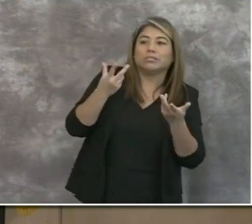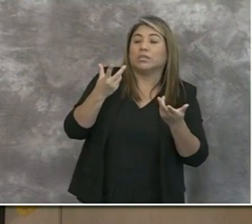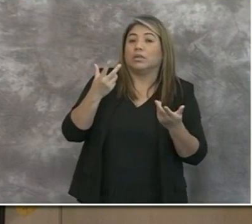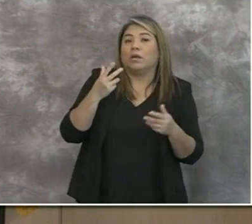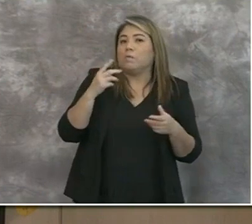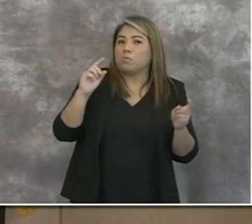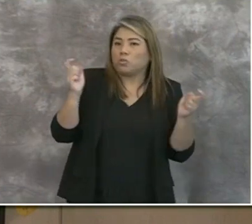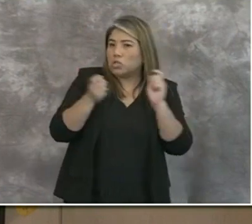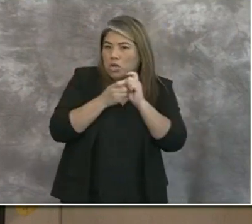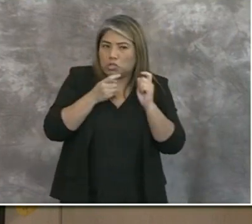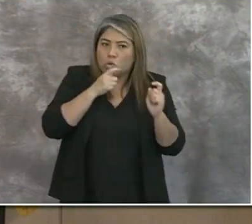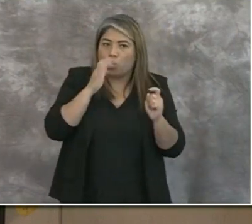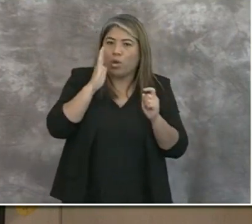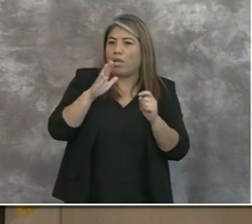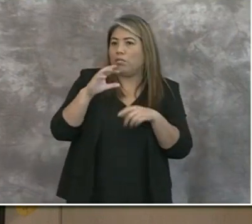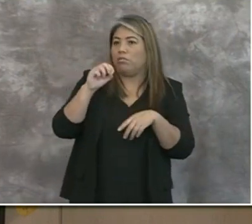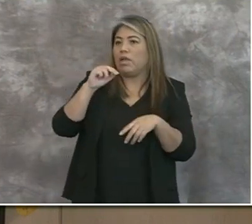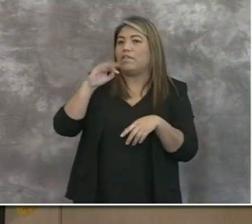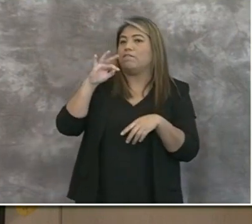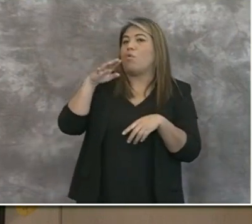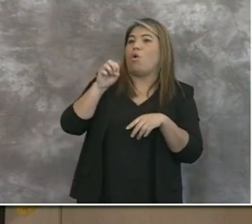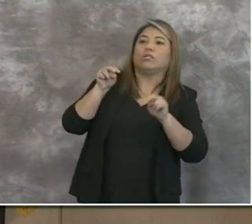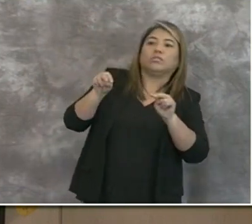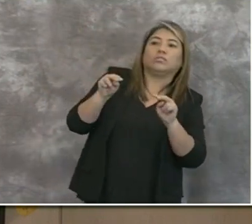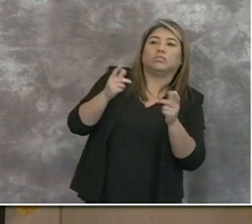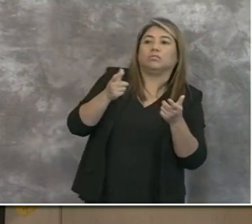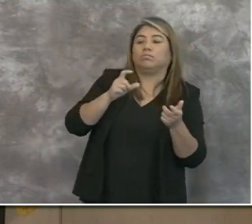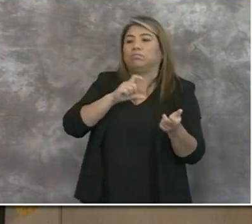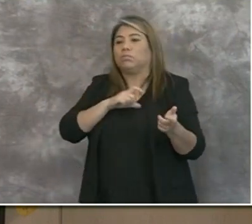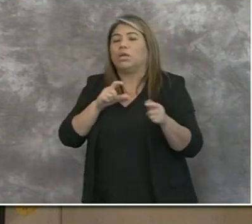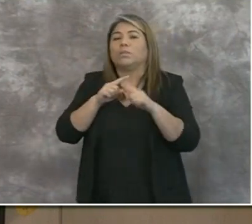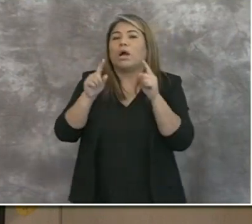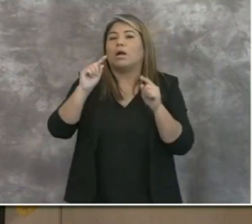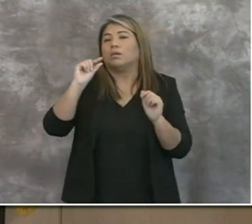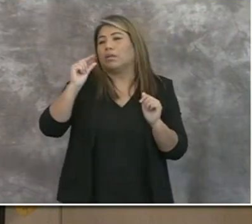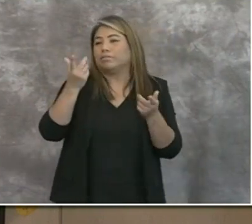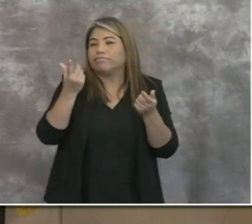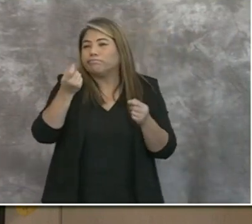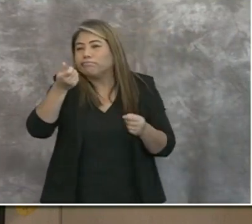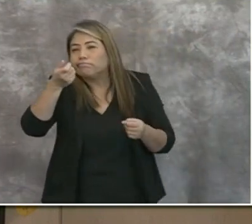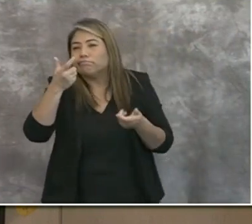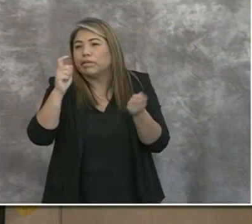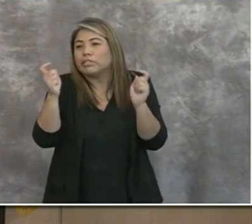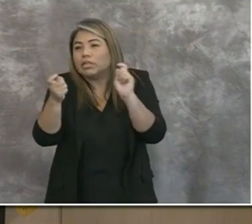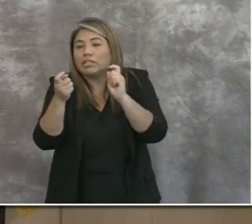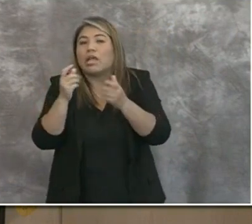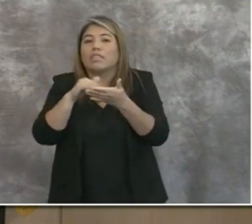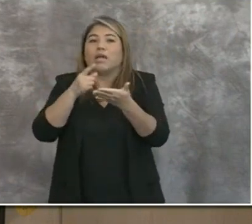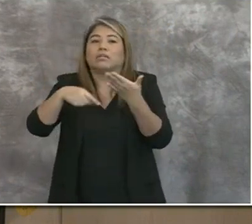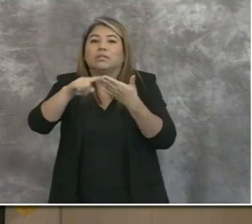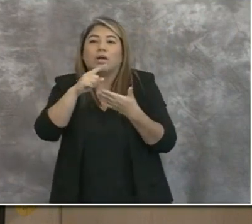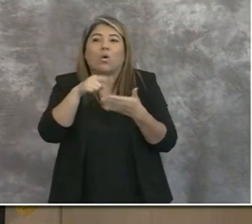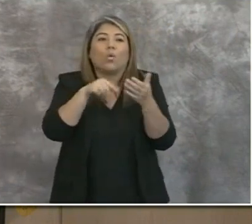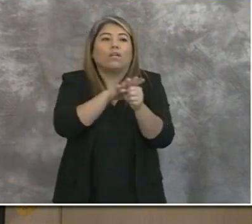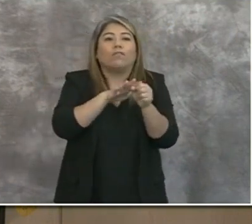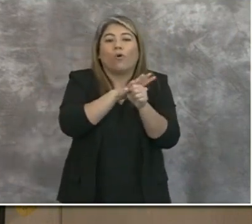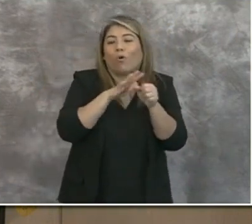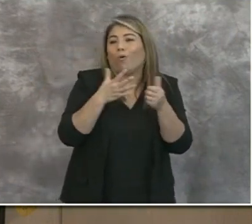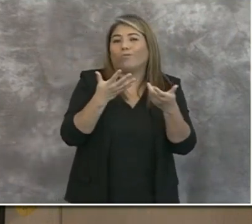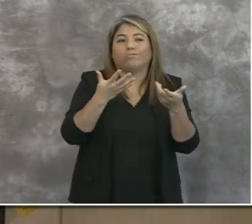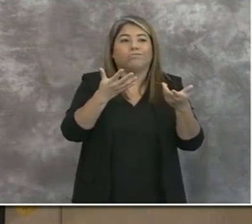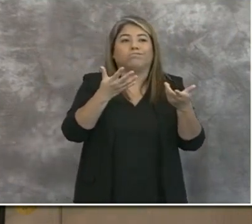do the enforcement, just a modest change. And again, not coming until next week around what local jurisdictions may allow on their beaches.